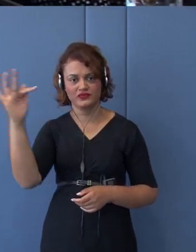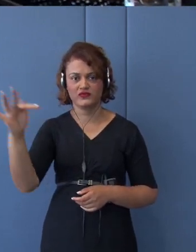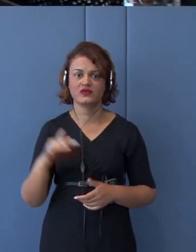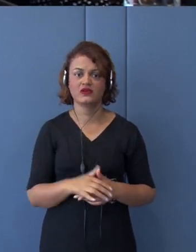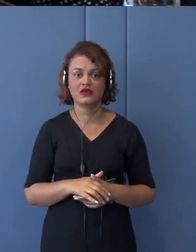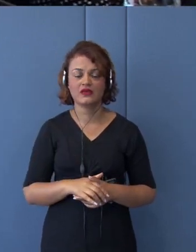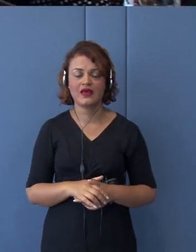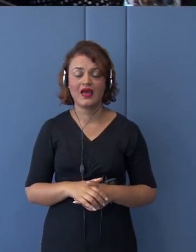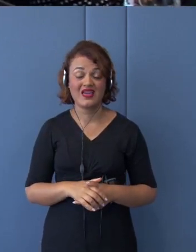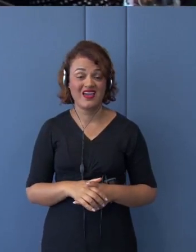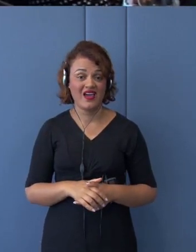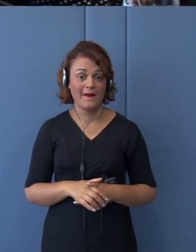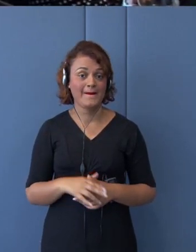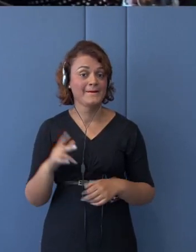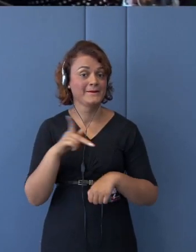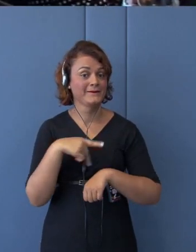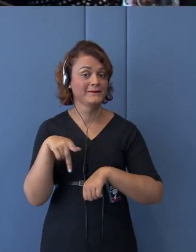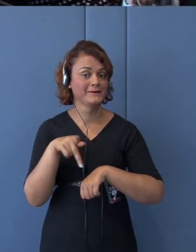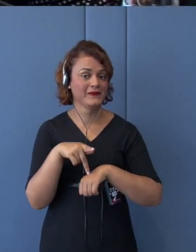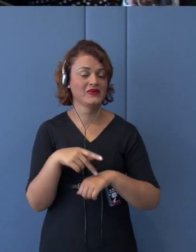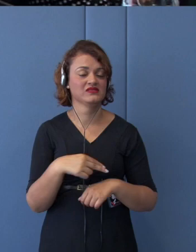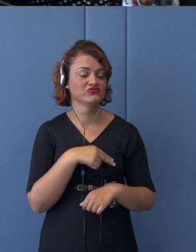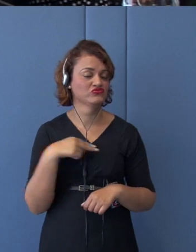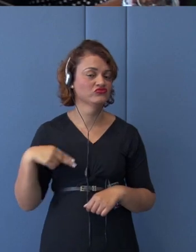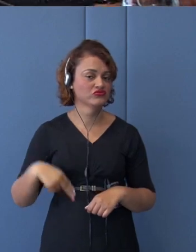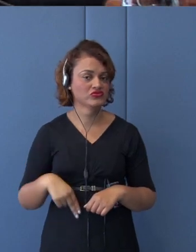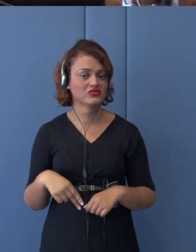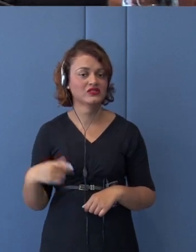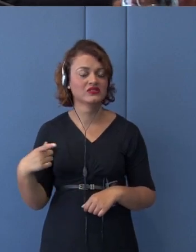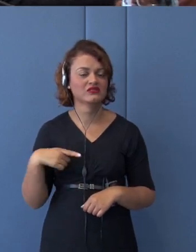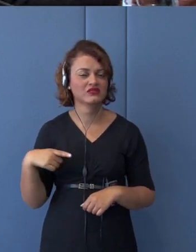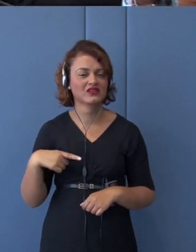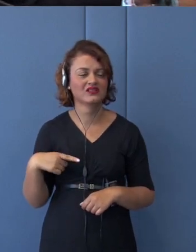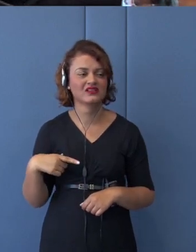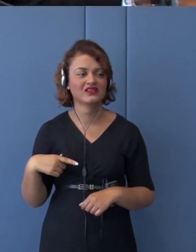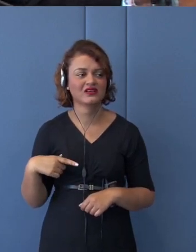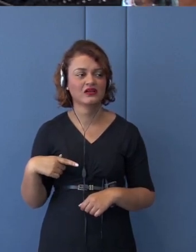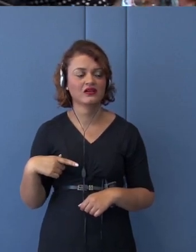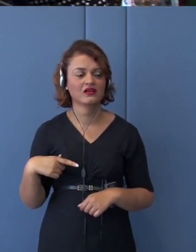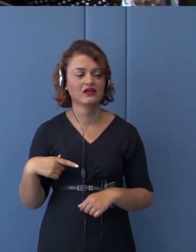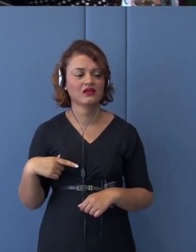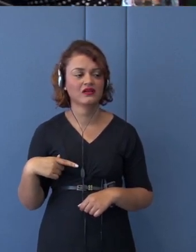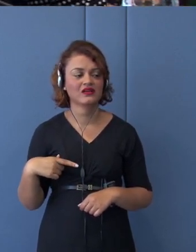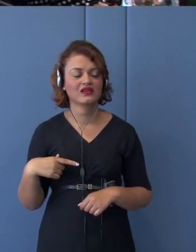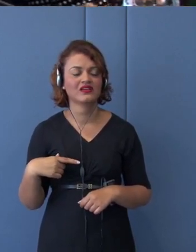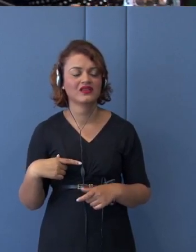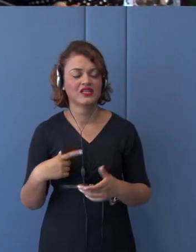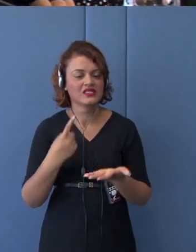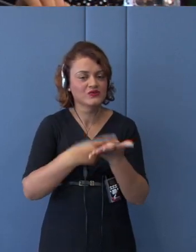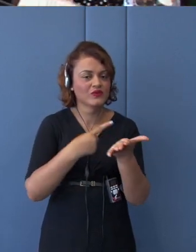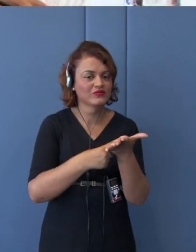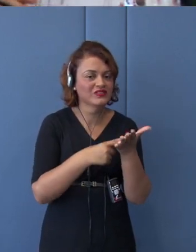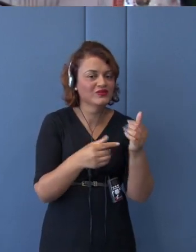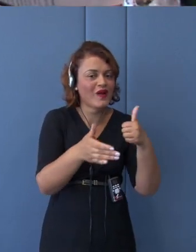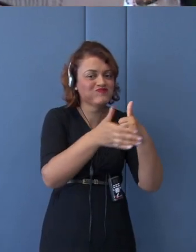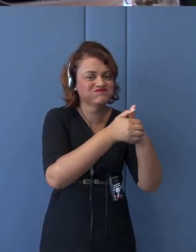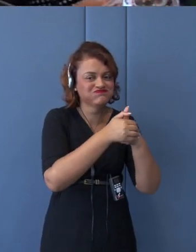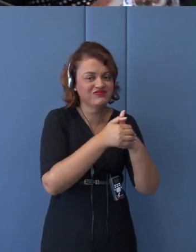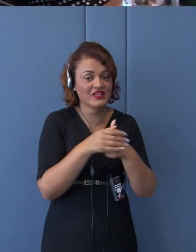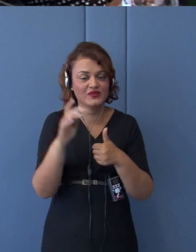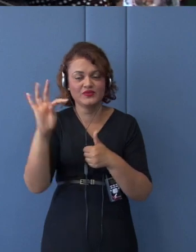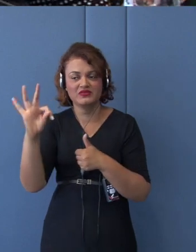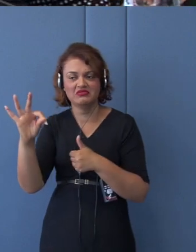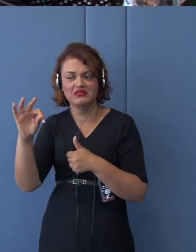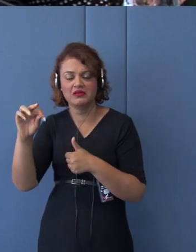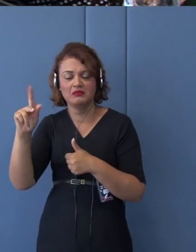exercise of TPP. So, you know, the SOEs be a quite important sort of element